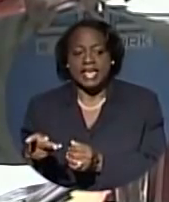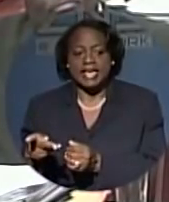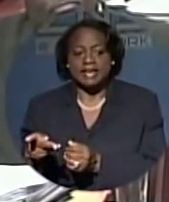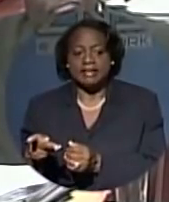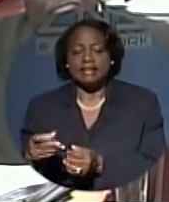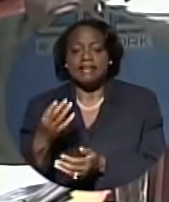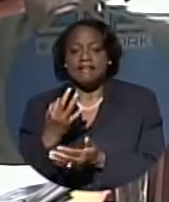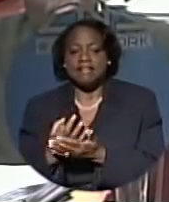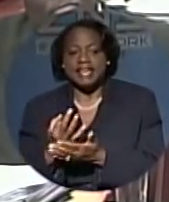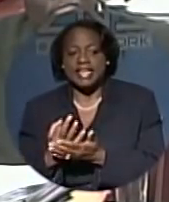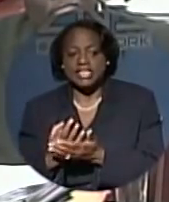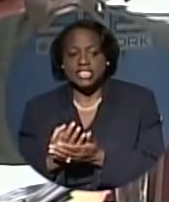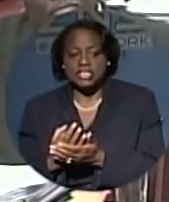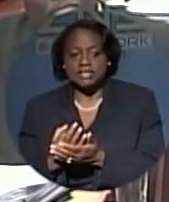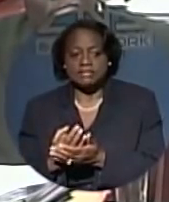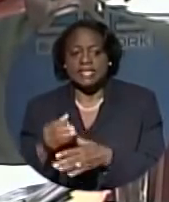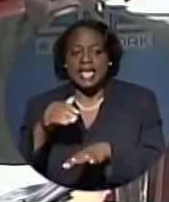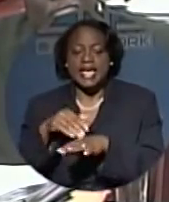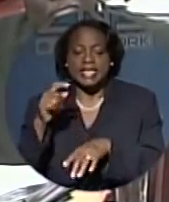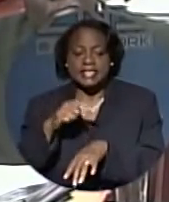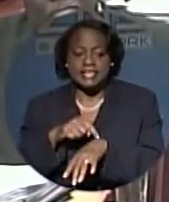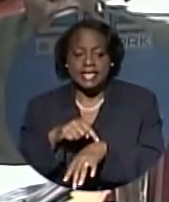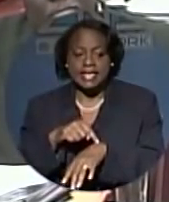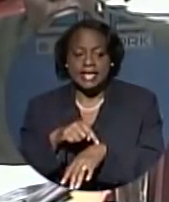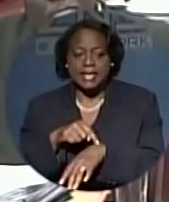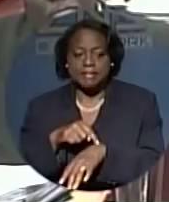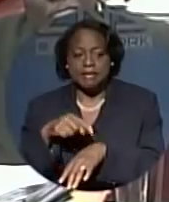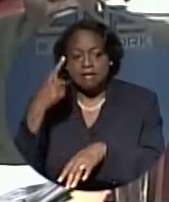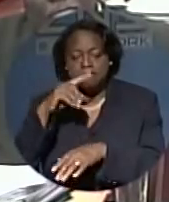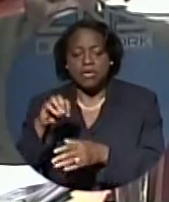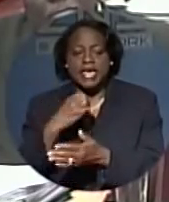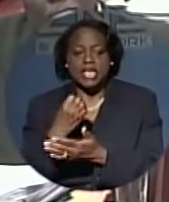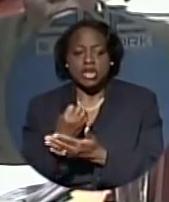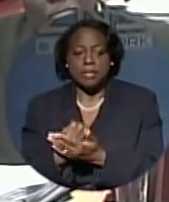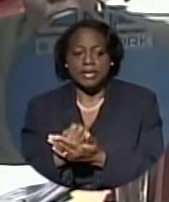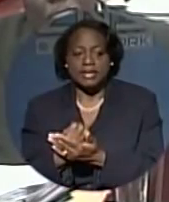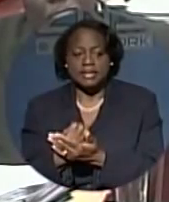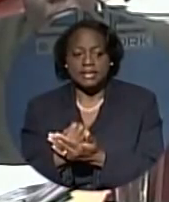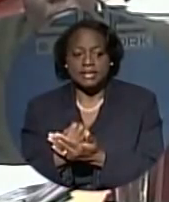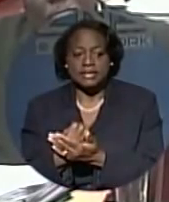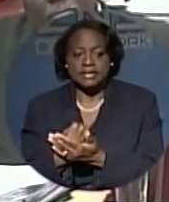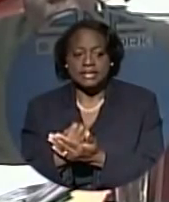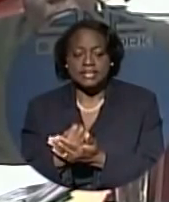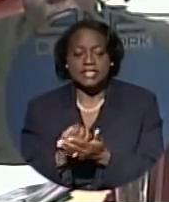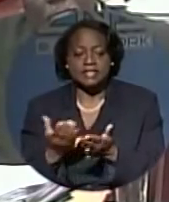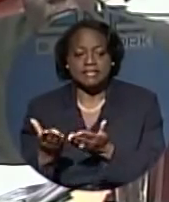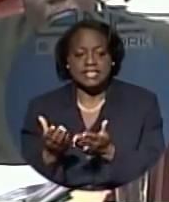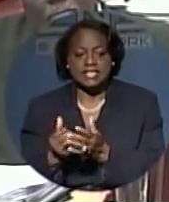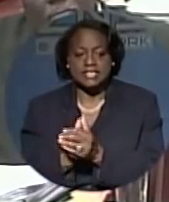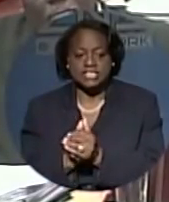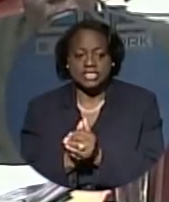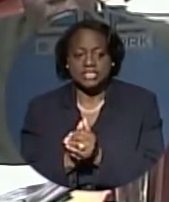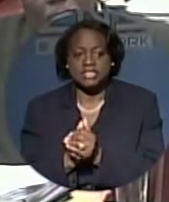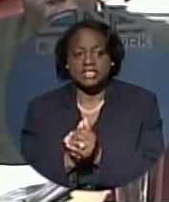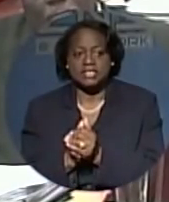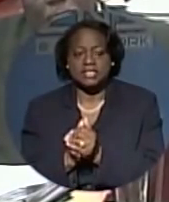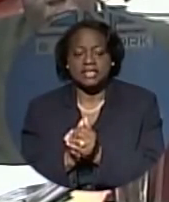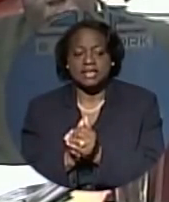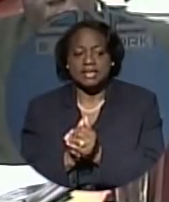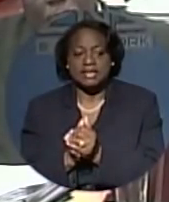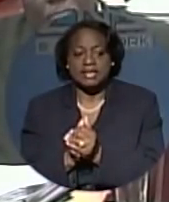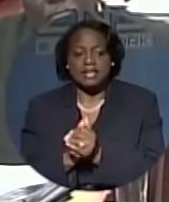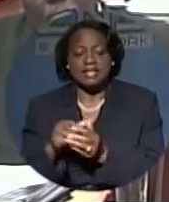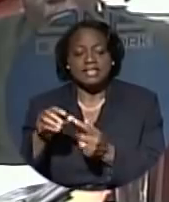capital at a time of global economic and financial uncertainty. It is